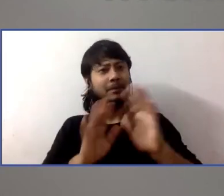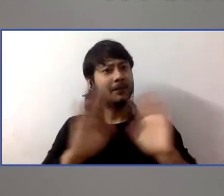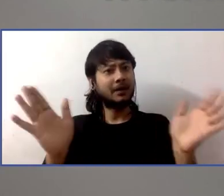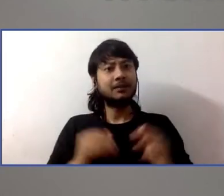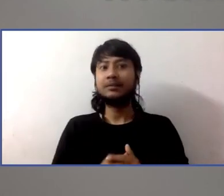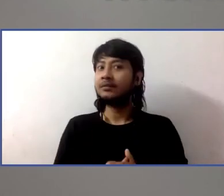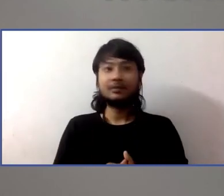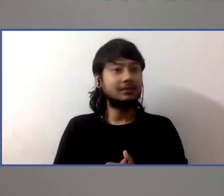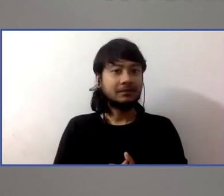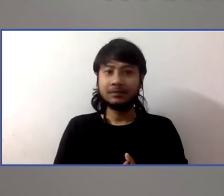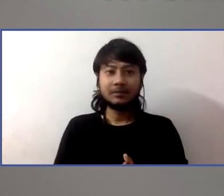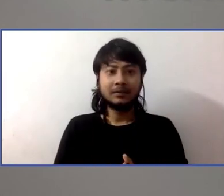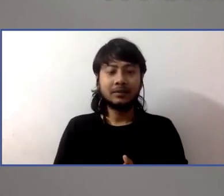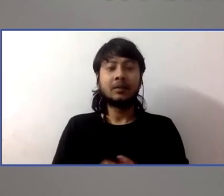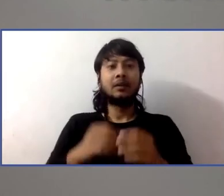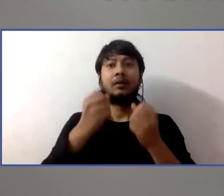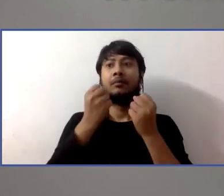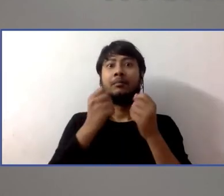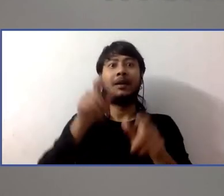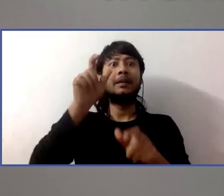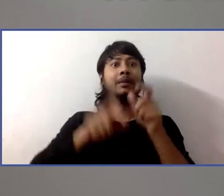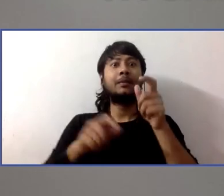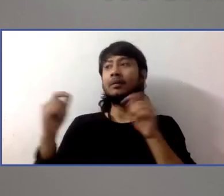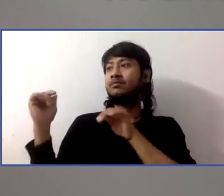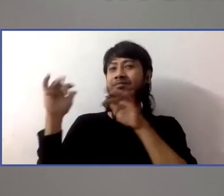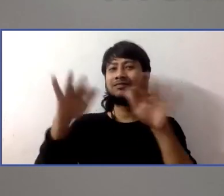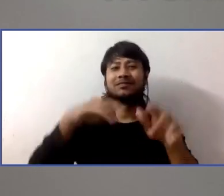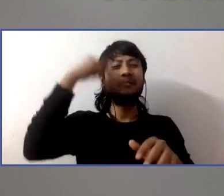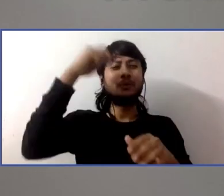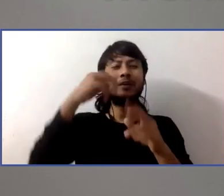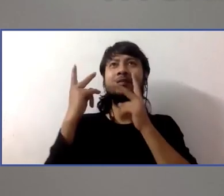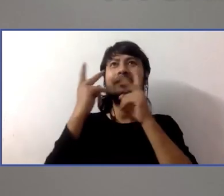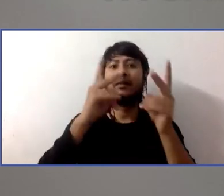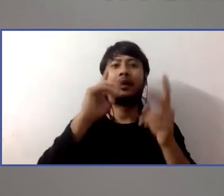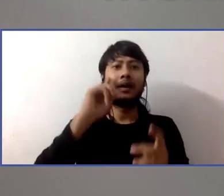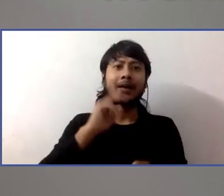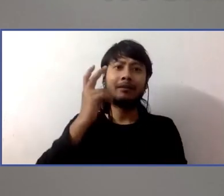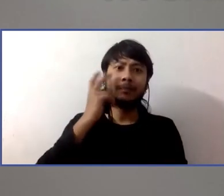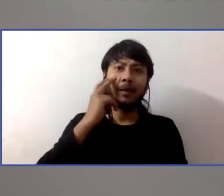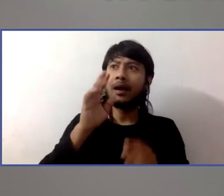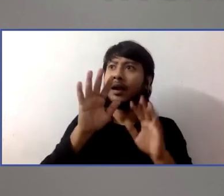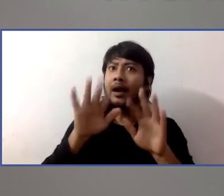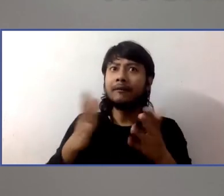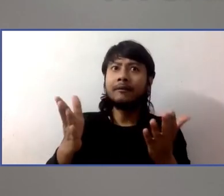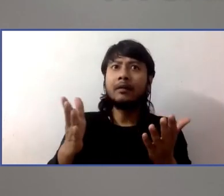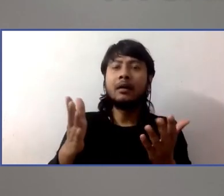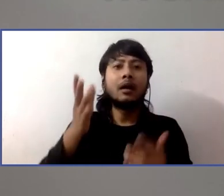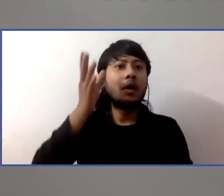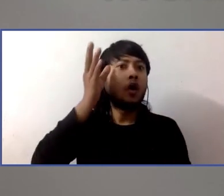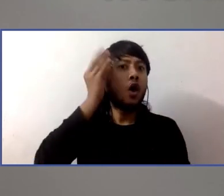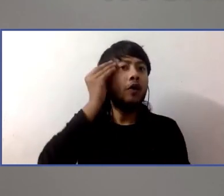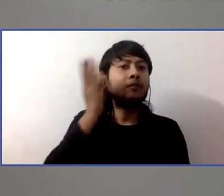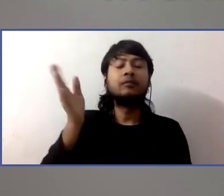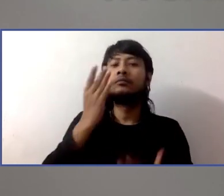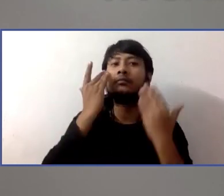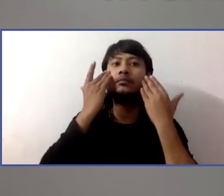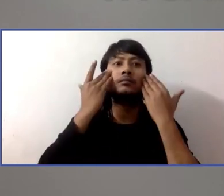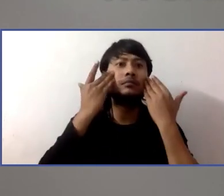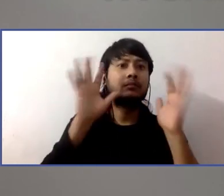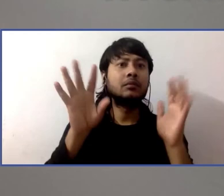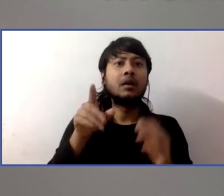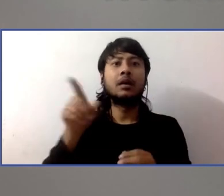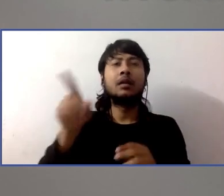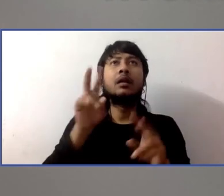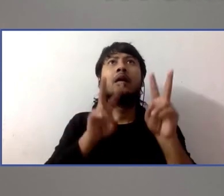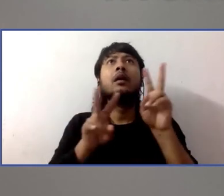experience, having never met anyone who was DeafBlind, who knew nothing of the community, coming out saying that it was life changing